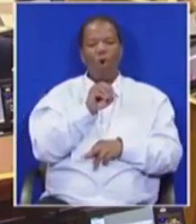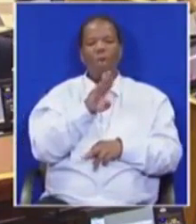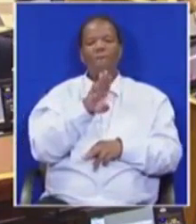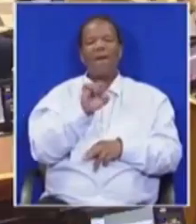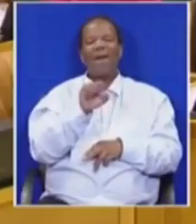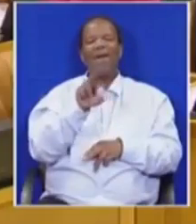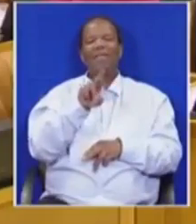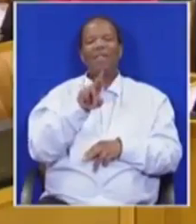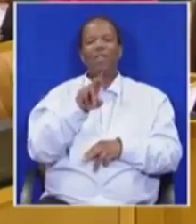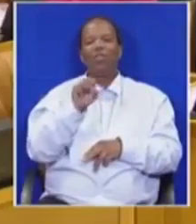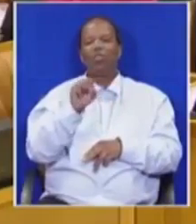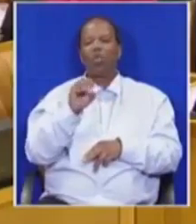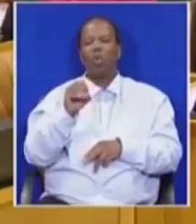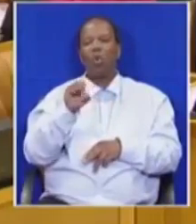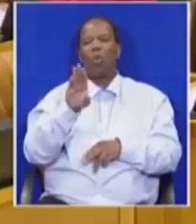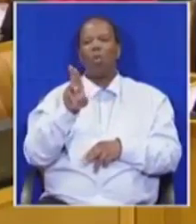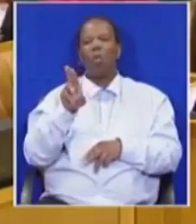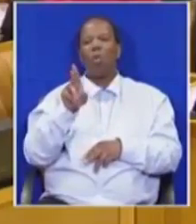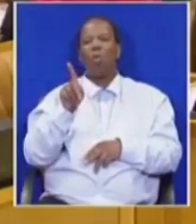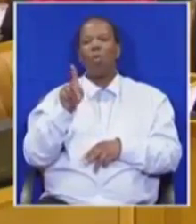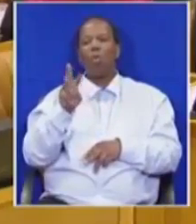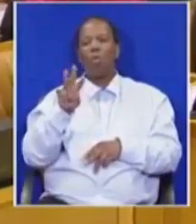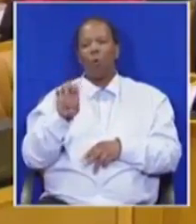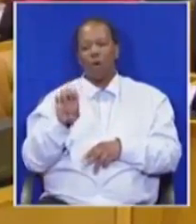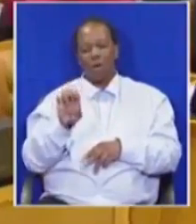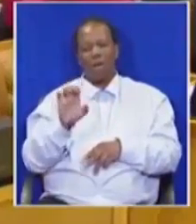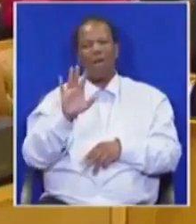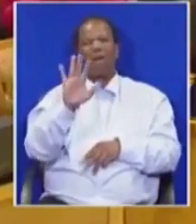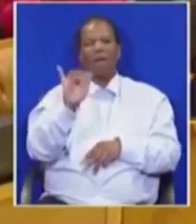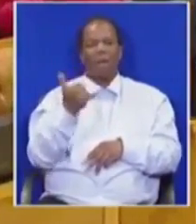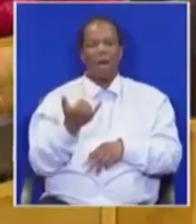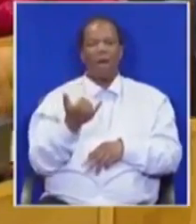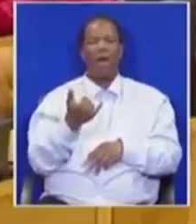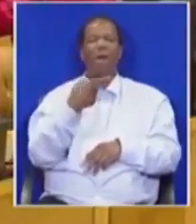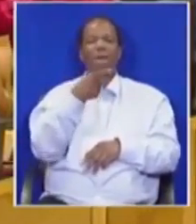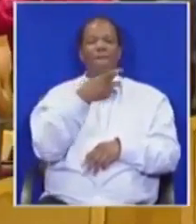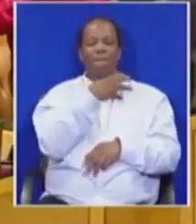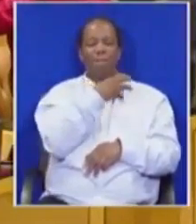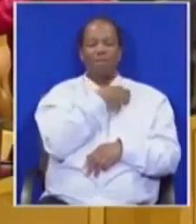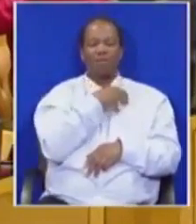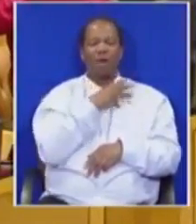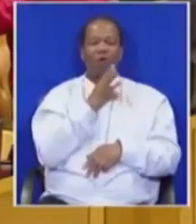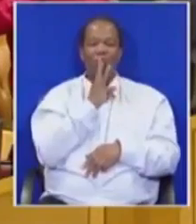The Honourable Minister of Water and Sanitation.